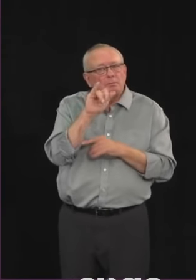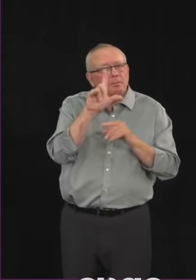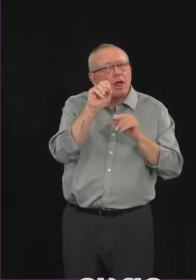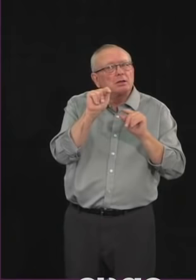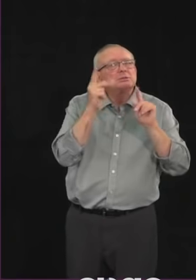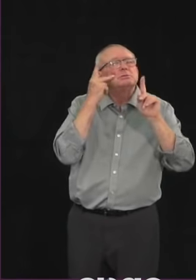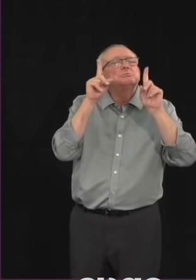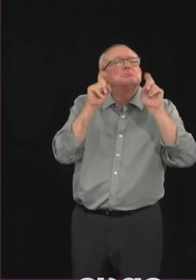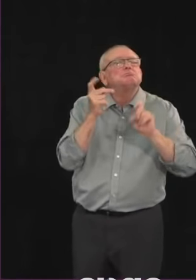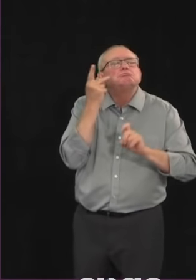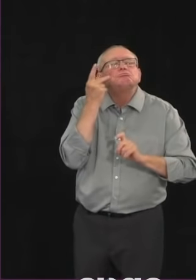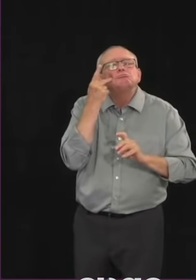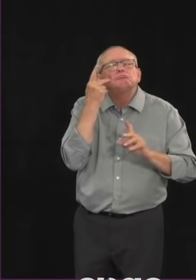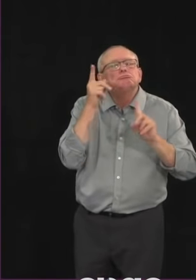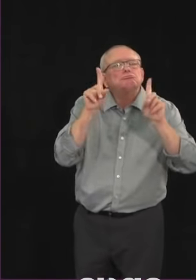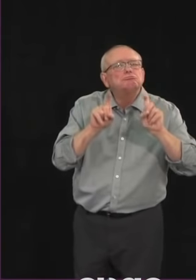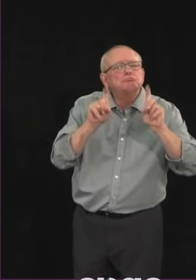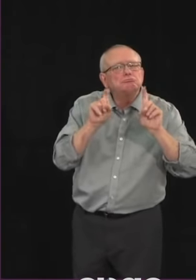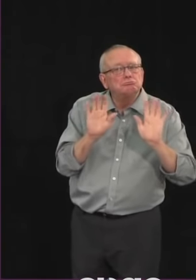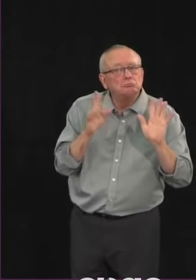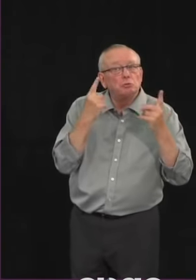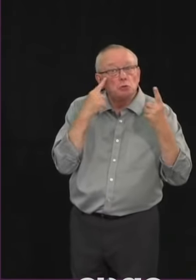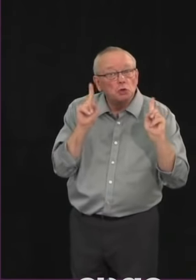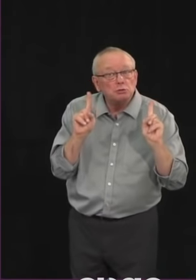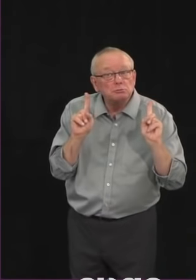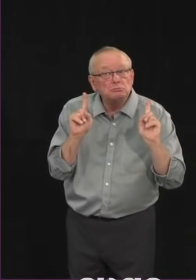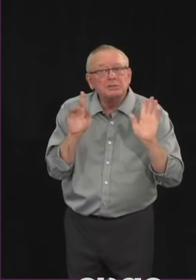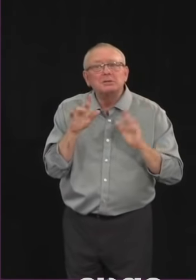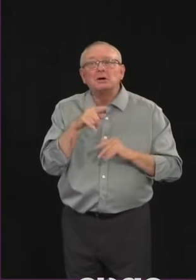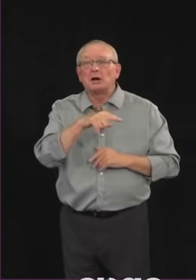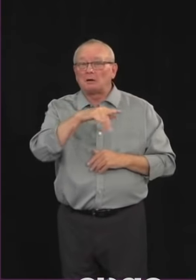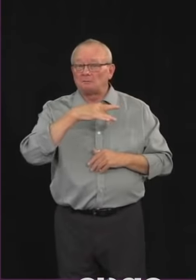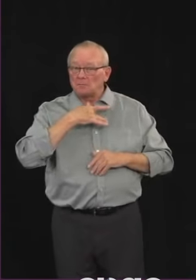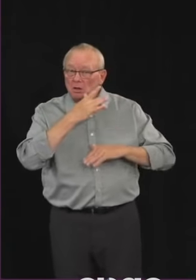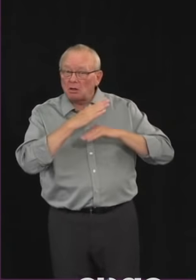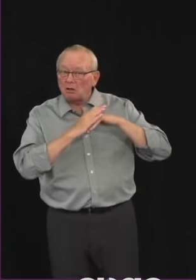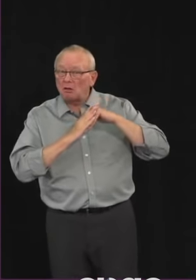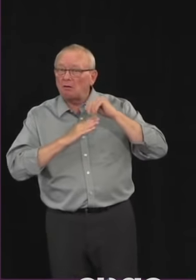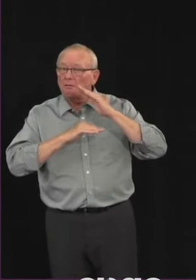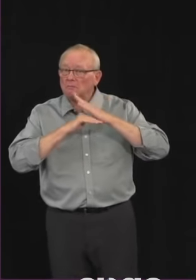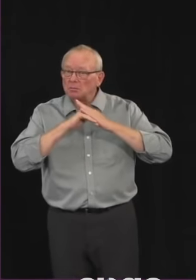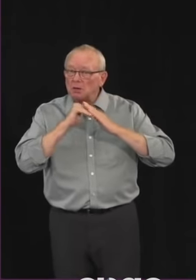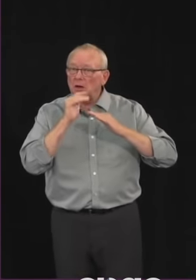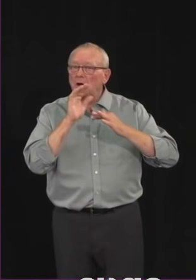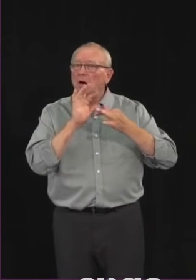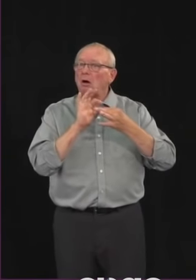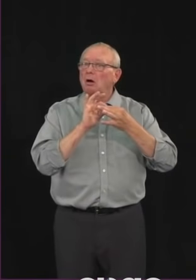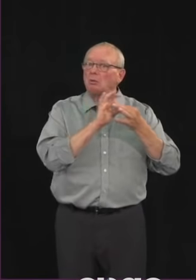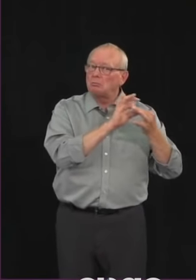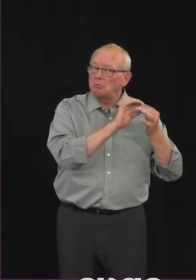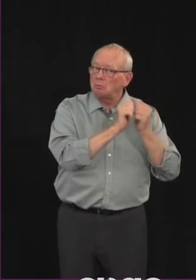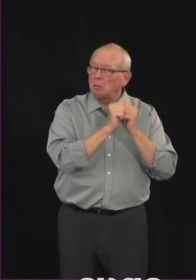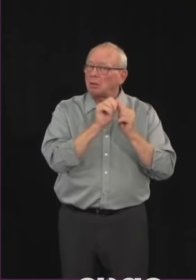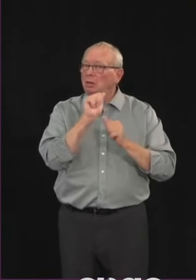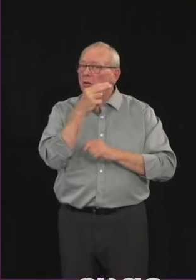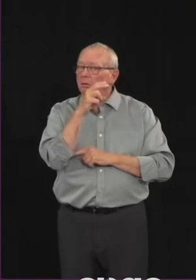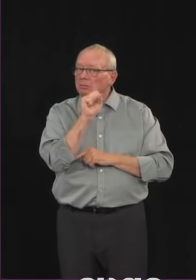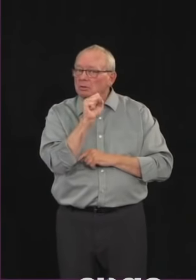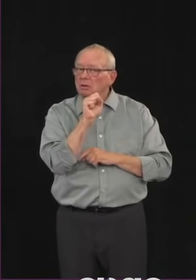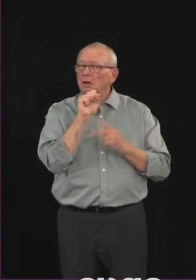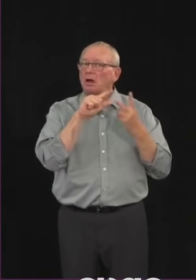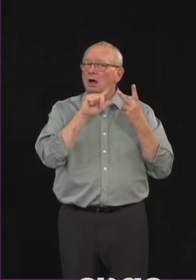of testing and to allow those particular locations to work with Alberta Health Services and the lab to make sure that we were working out the protocols